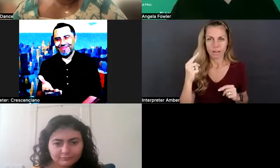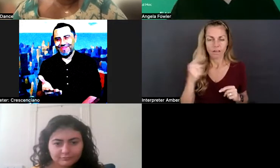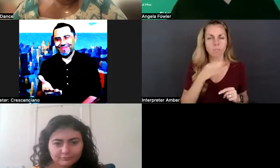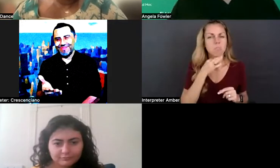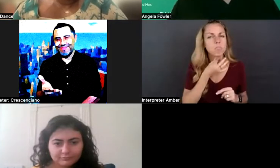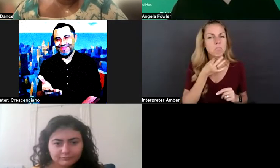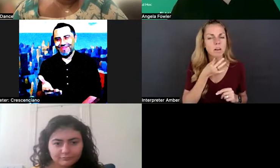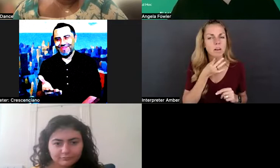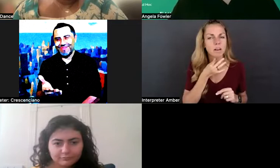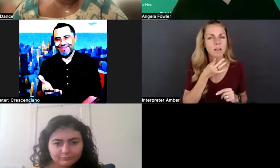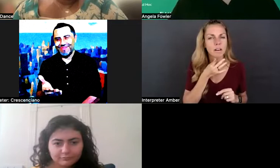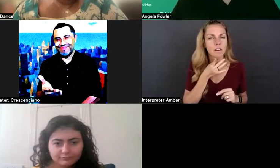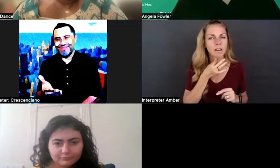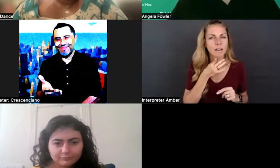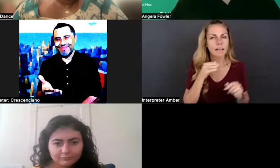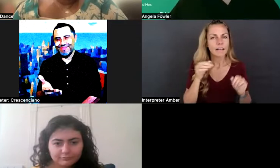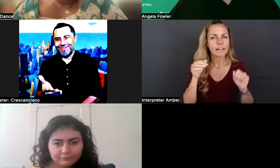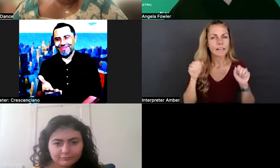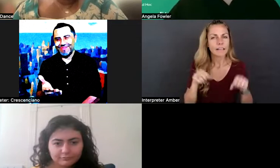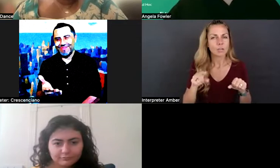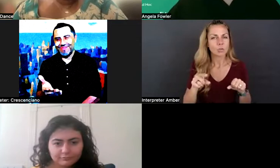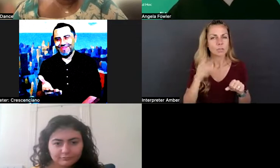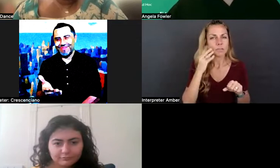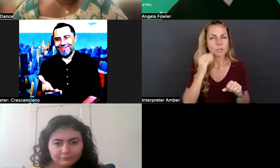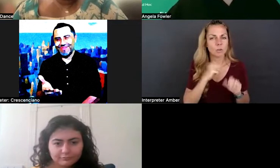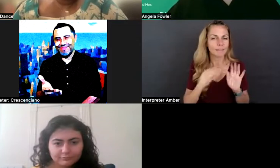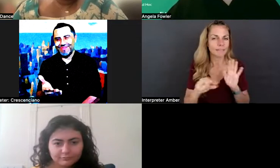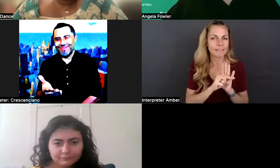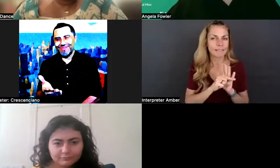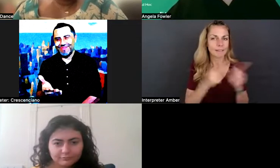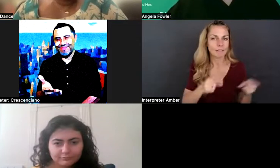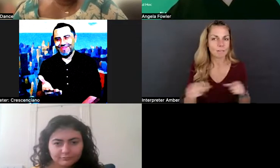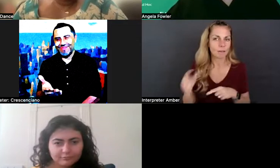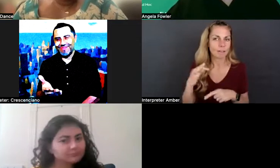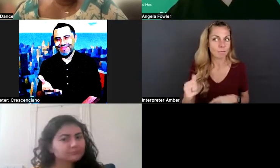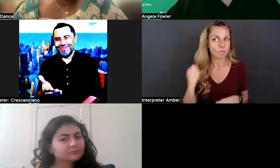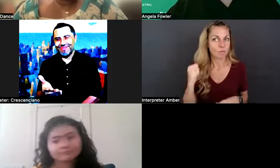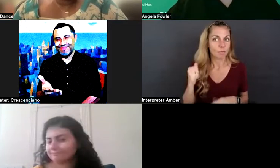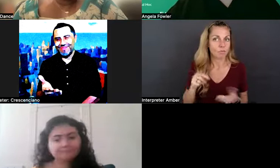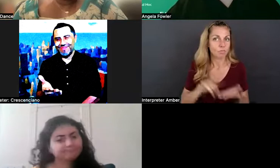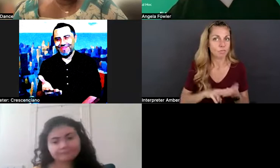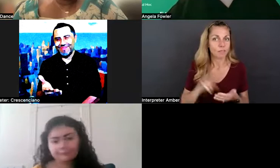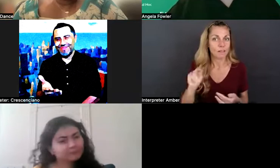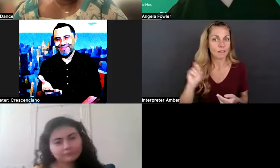experience negative repercussions from refusing to sign the non-disclosure agreement?